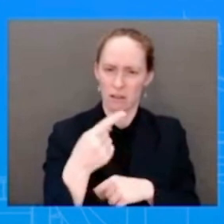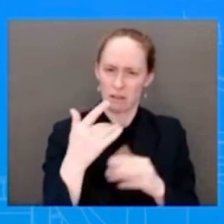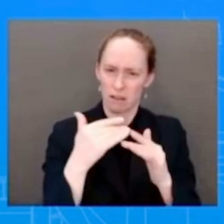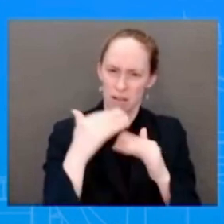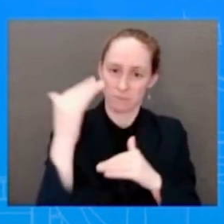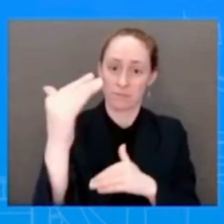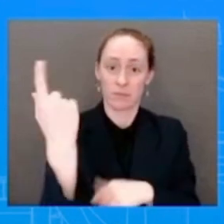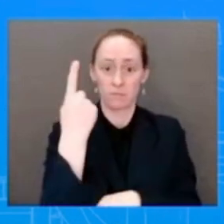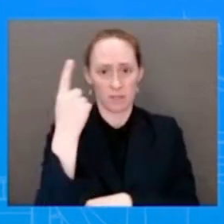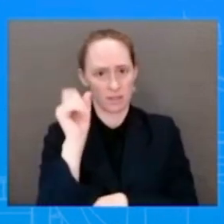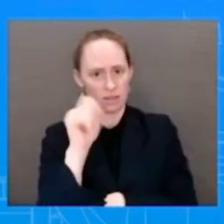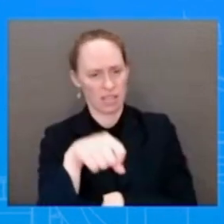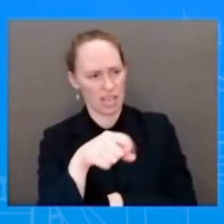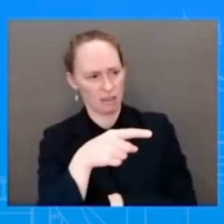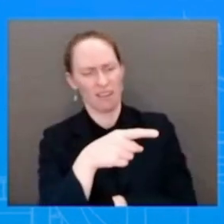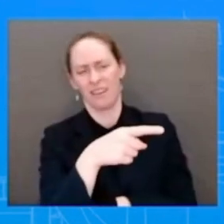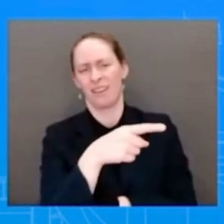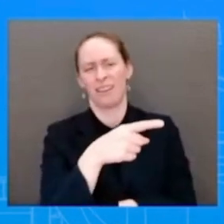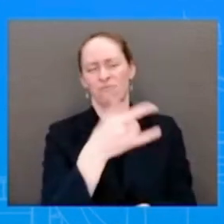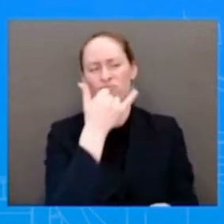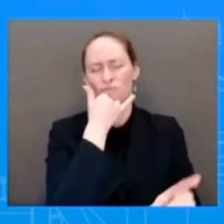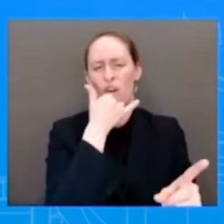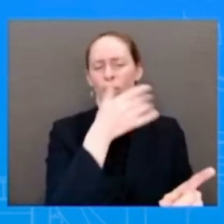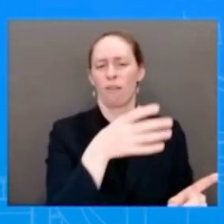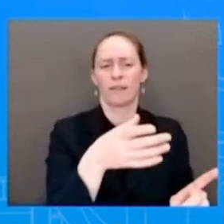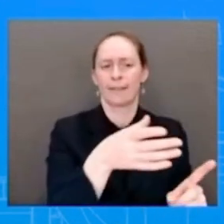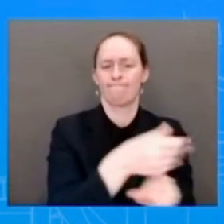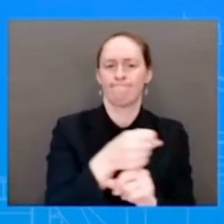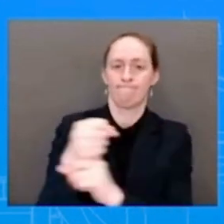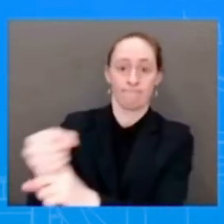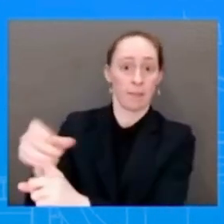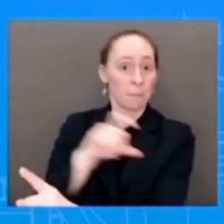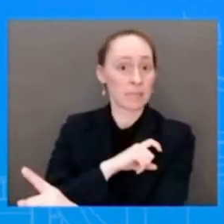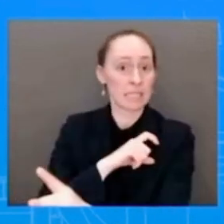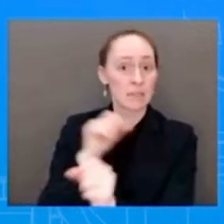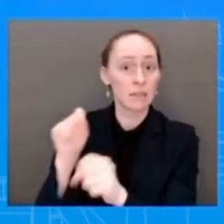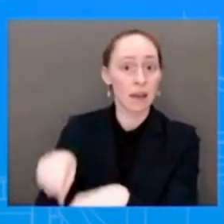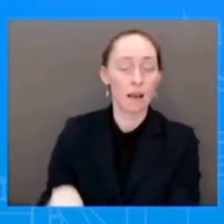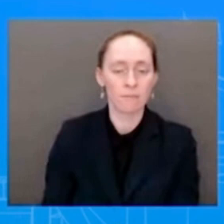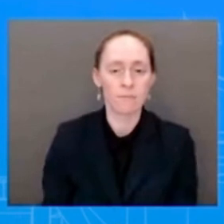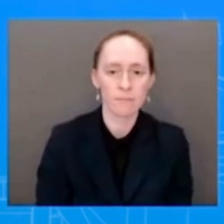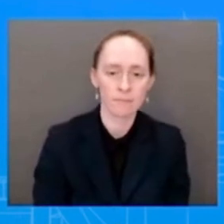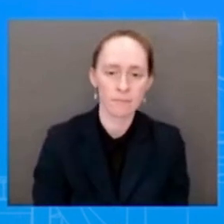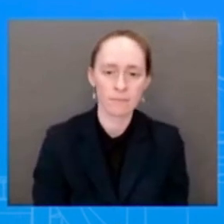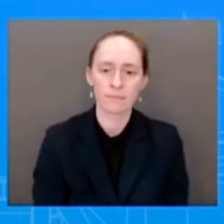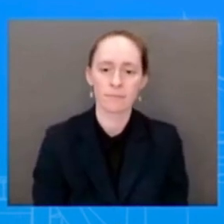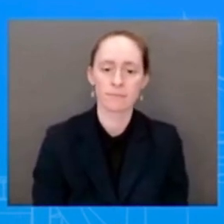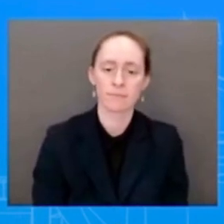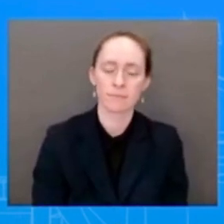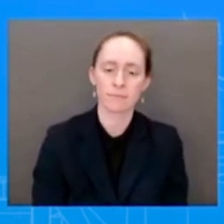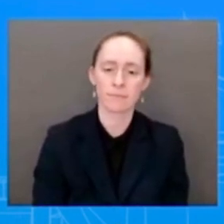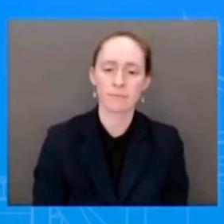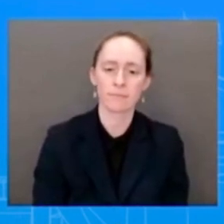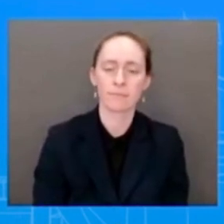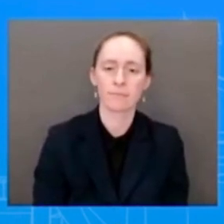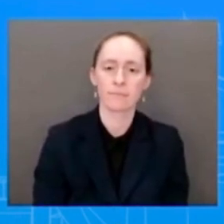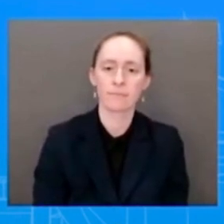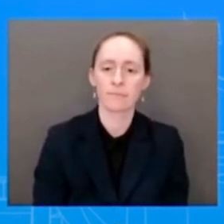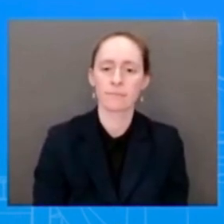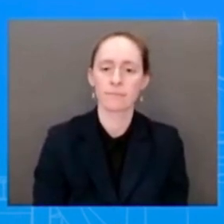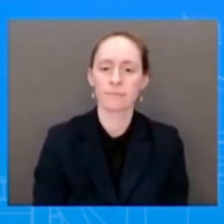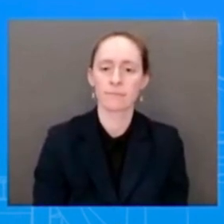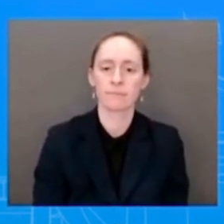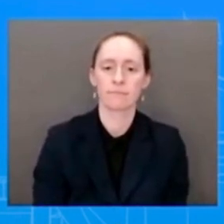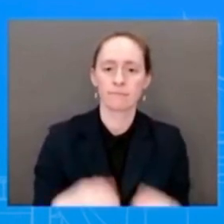enforcement organizations supported the reform as well. And when they could not take action or would not act, the President acted and put